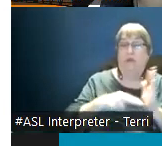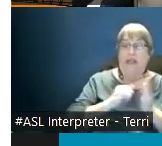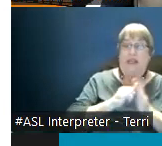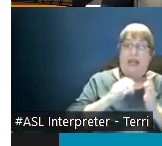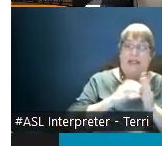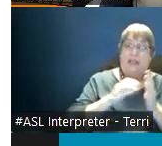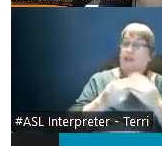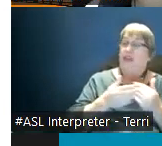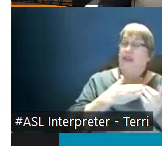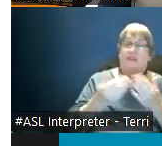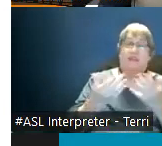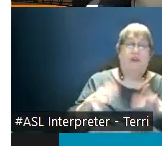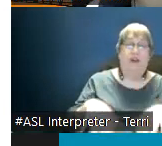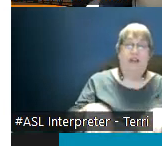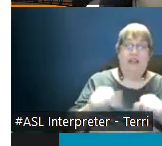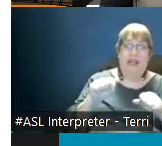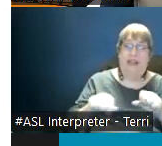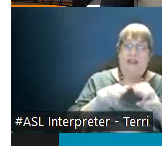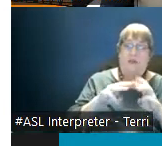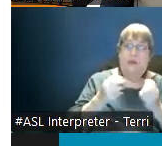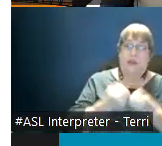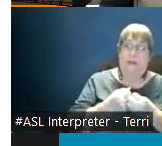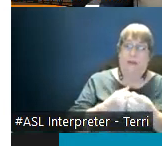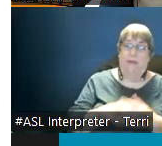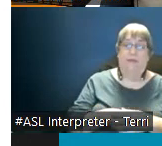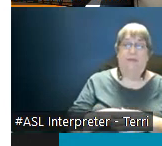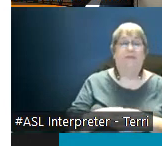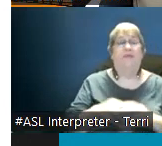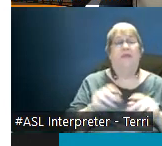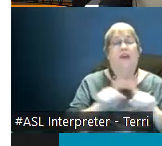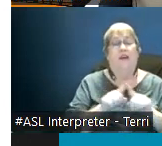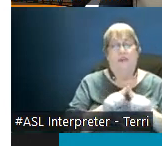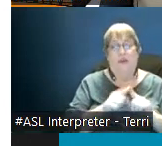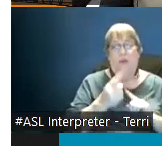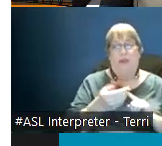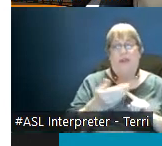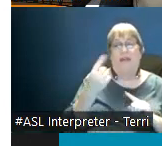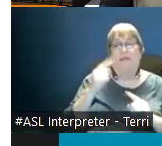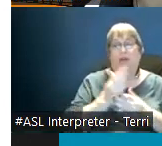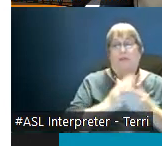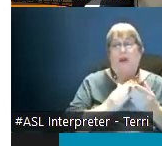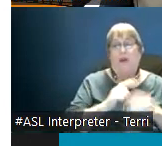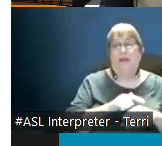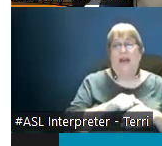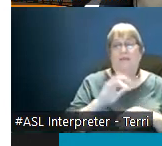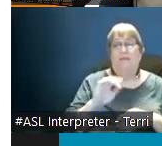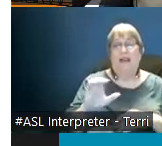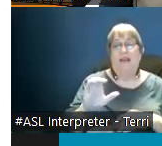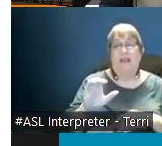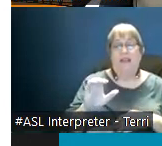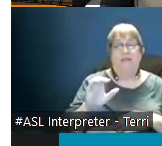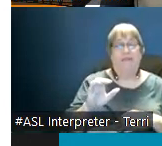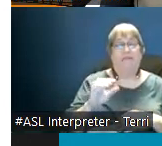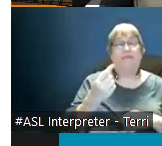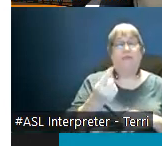workshop one thing i do want to note in this is um and i think for part-time faculty it's usually one class like one of your